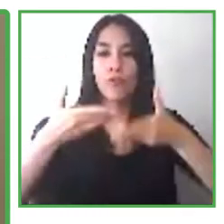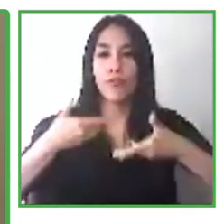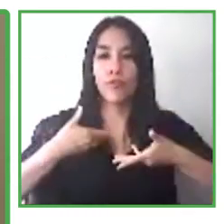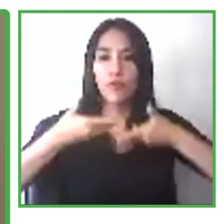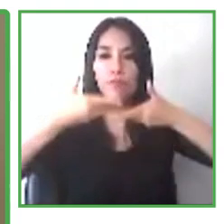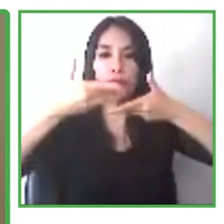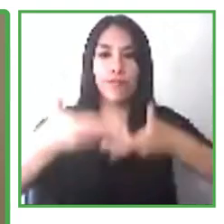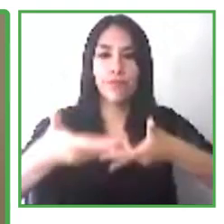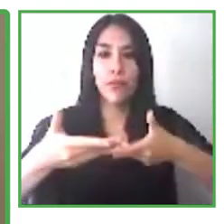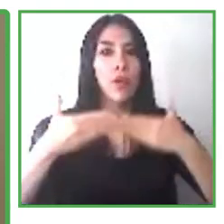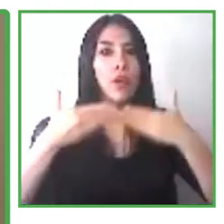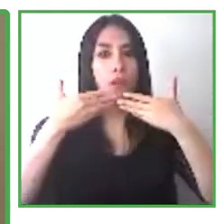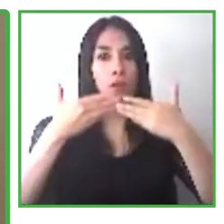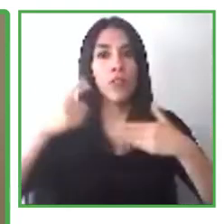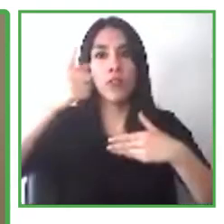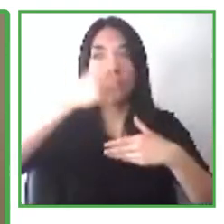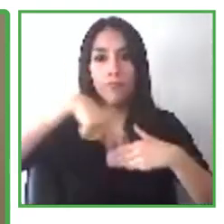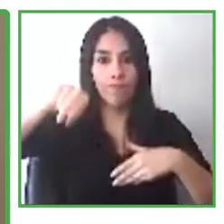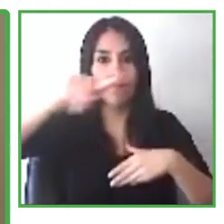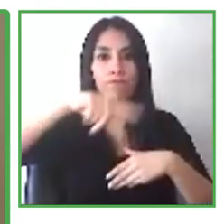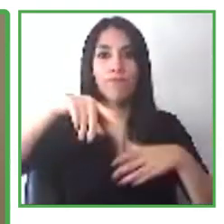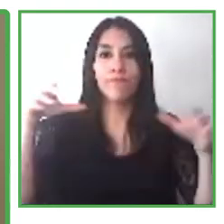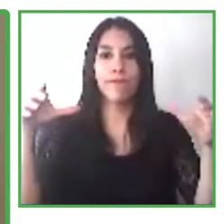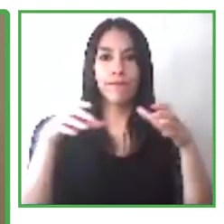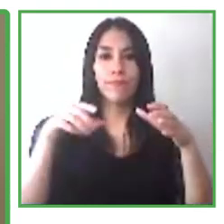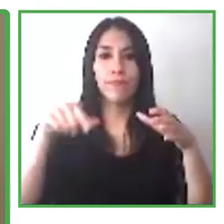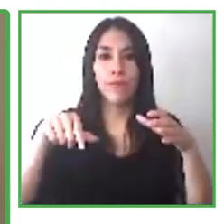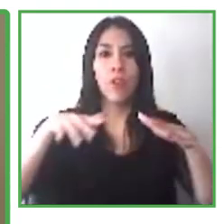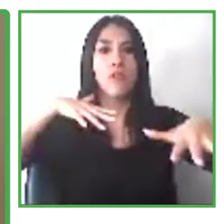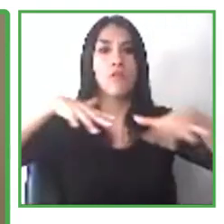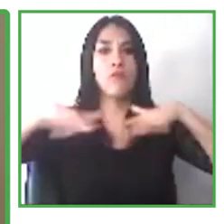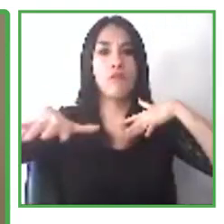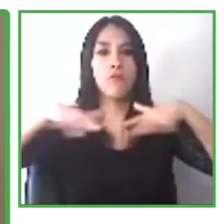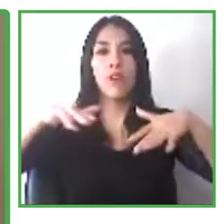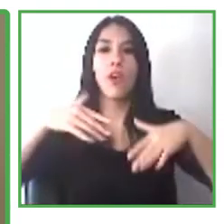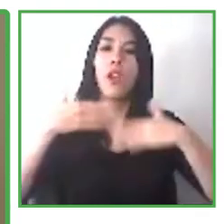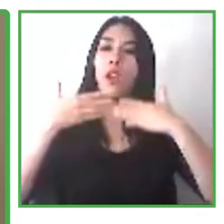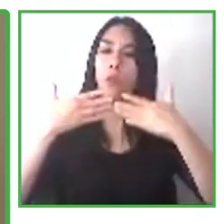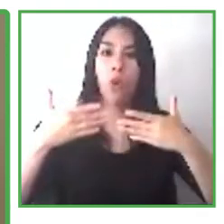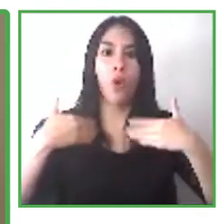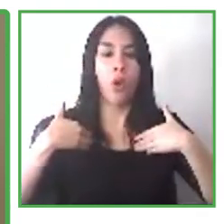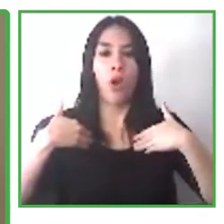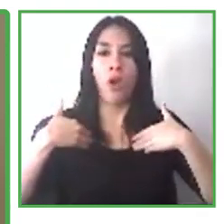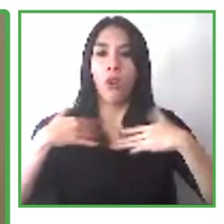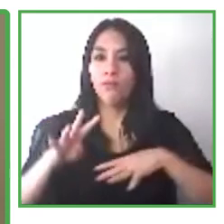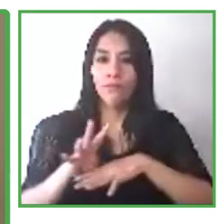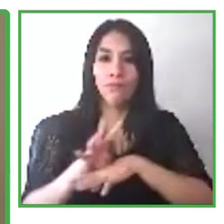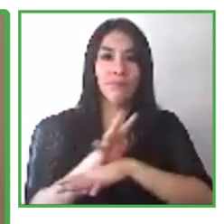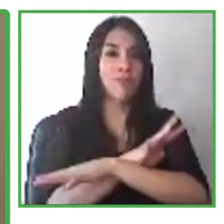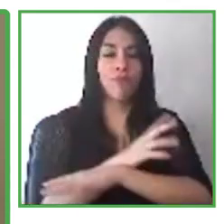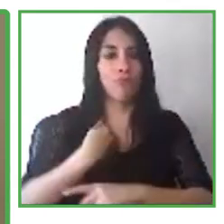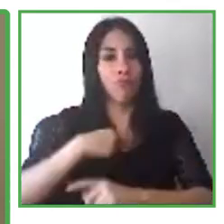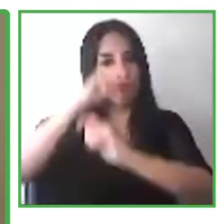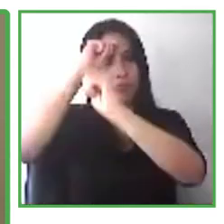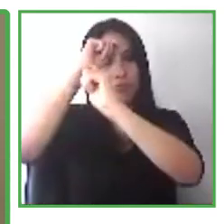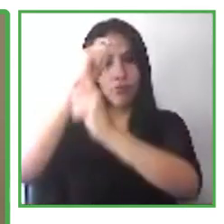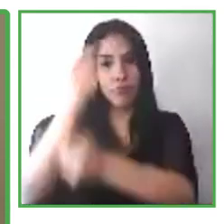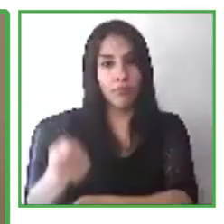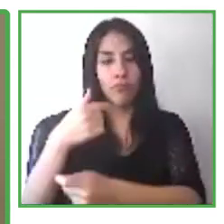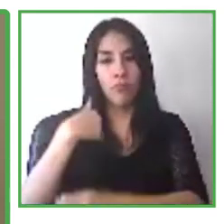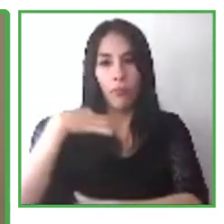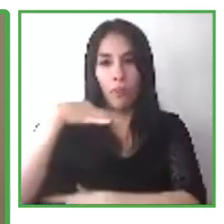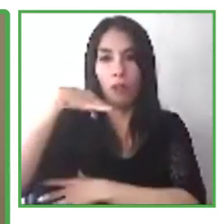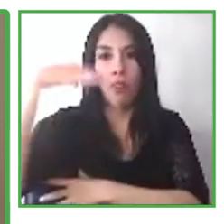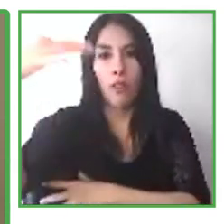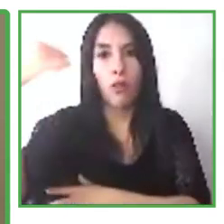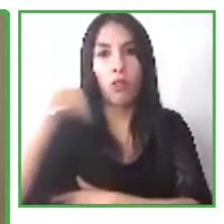be here. We're honored to be invited to this space and to be sharing with you all and learning from all of you. For me